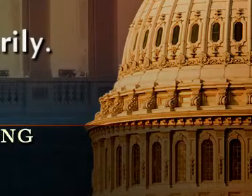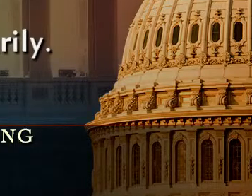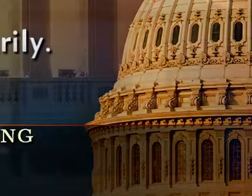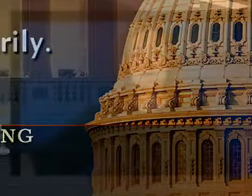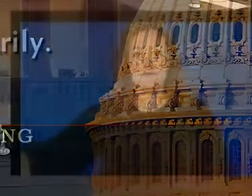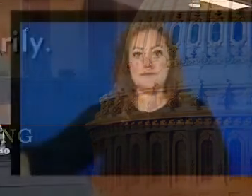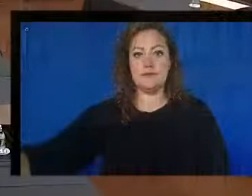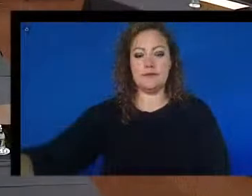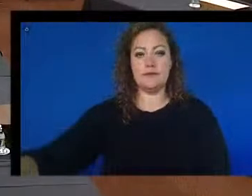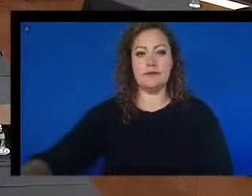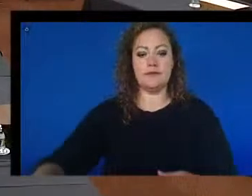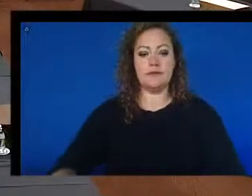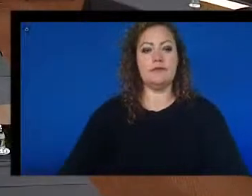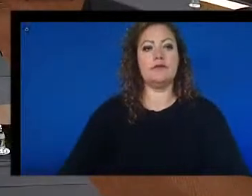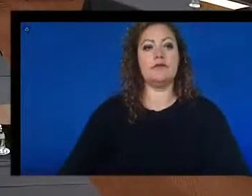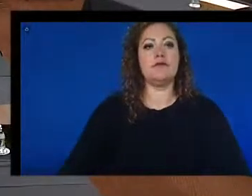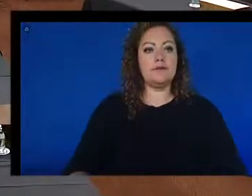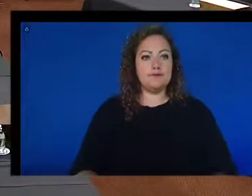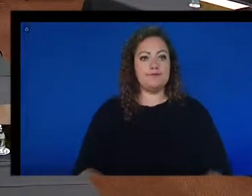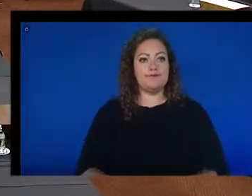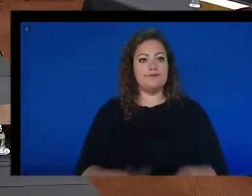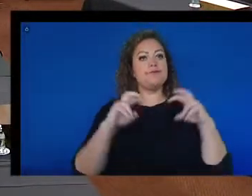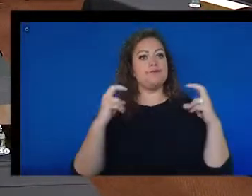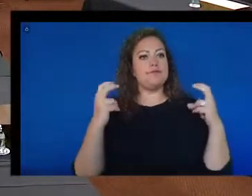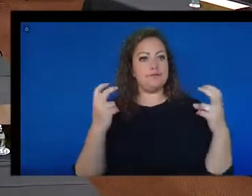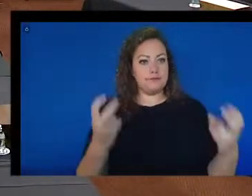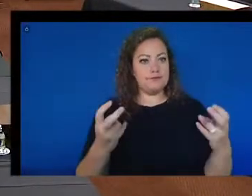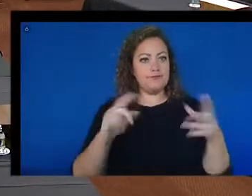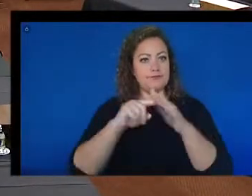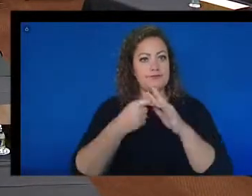The hearing will come to order. Thank you everyone for being here this morning.